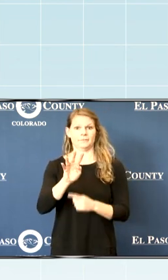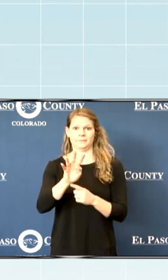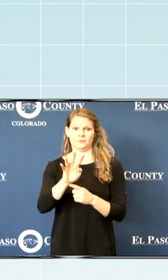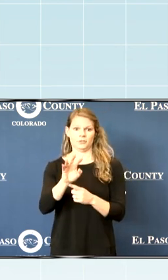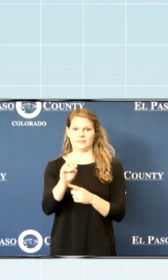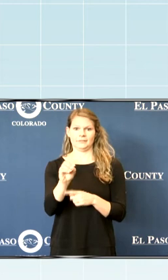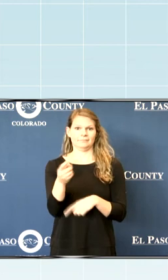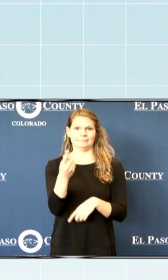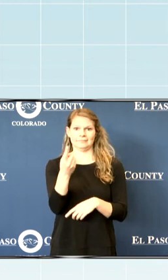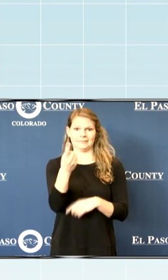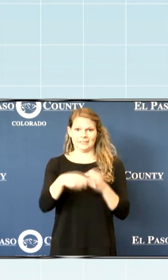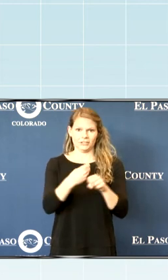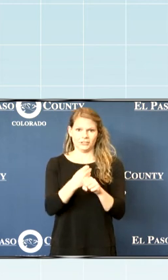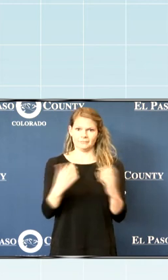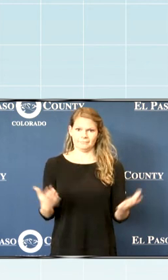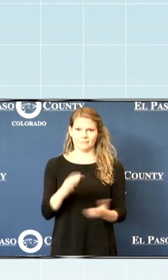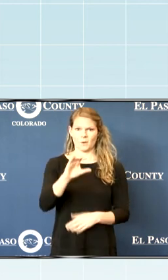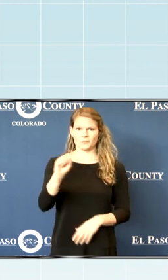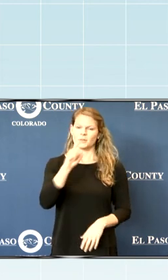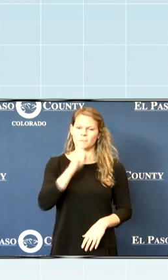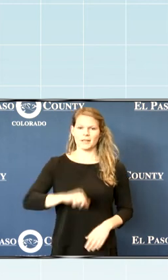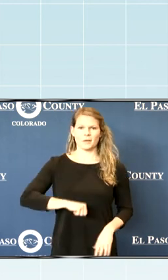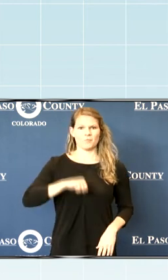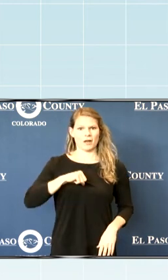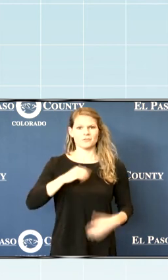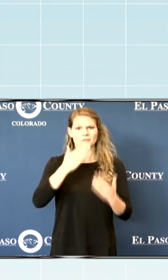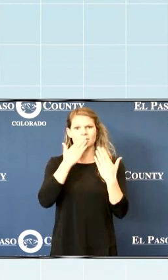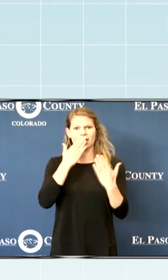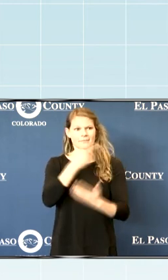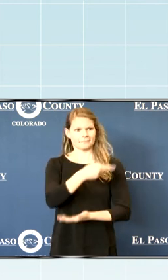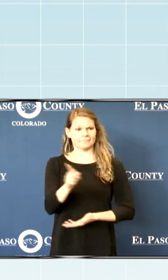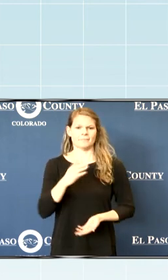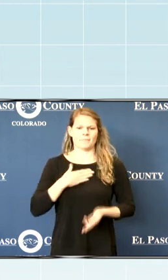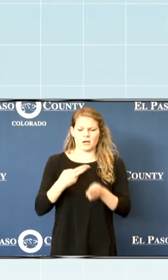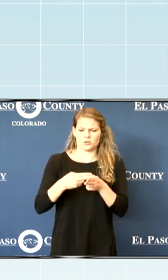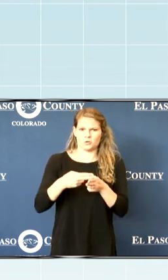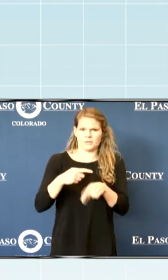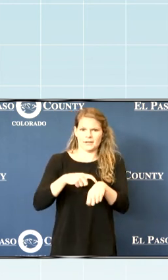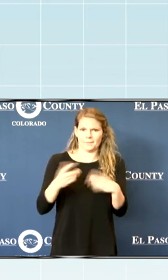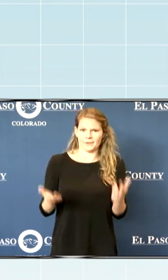serving Colorado Springs and very proud to play a little role in that in my short time here.